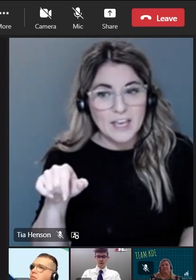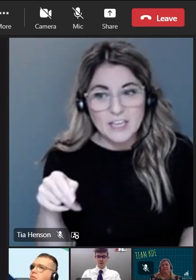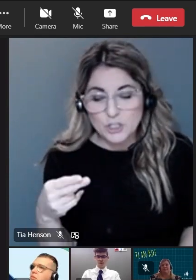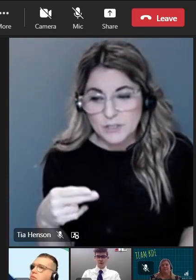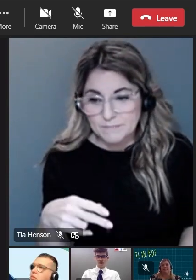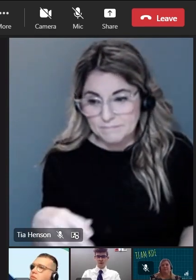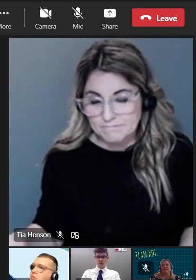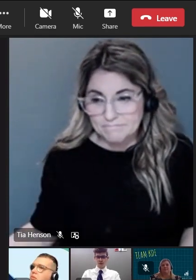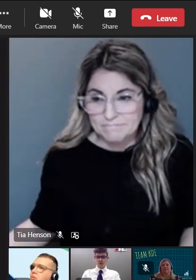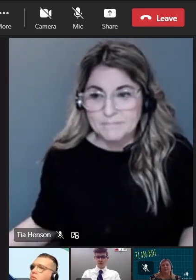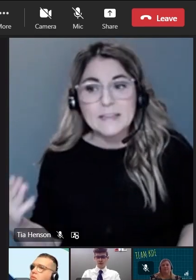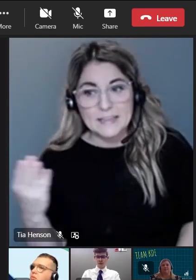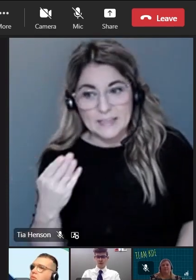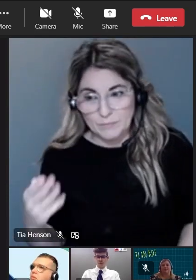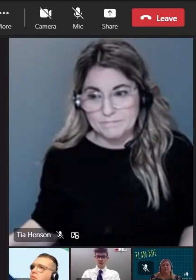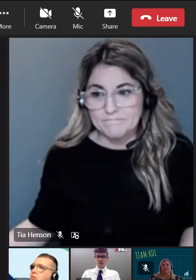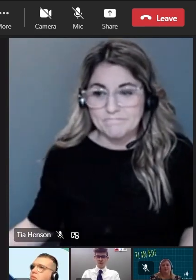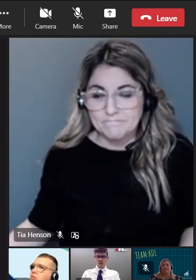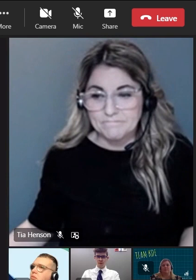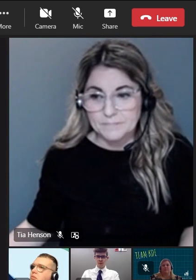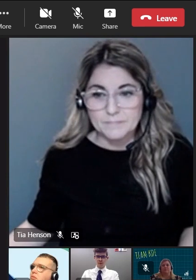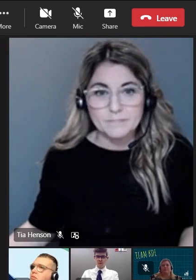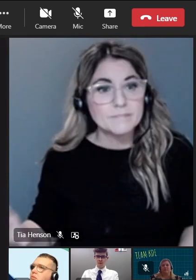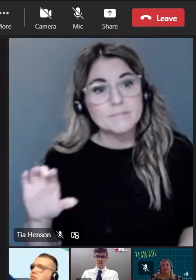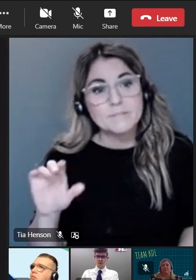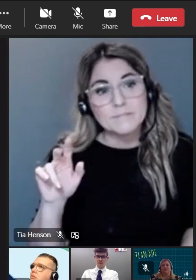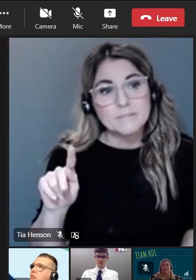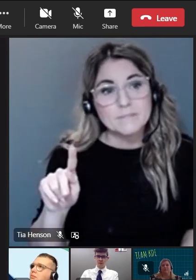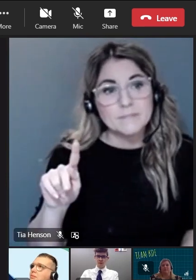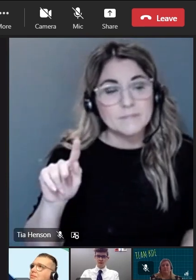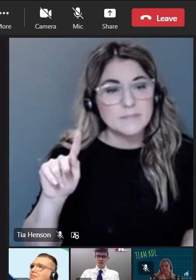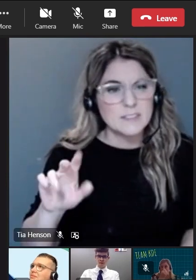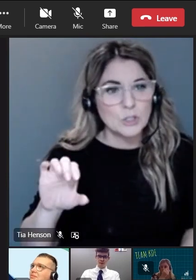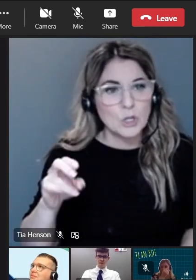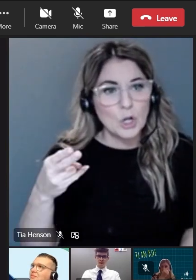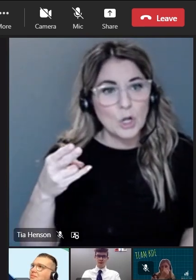Here. Chloe Ralston.